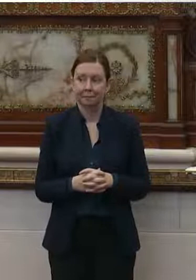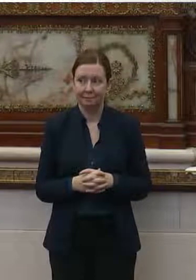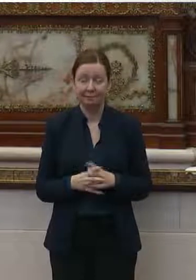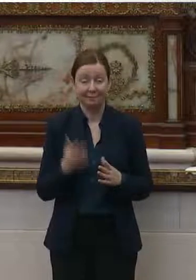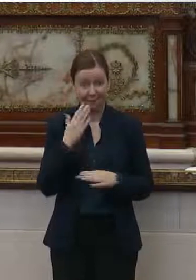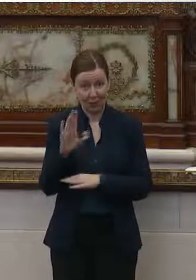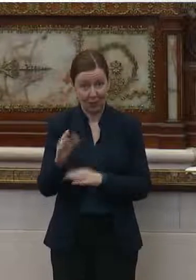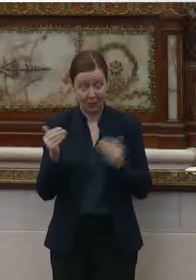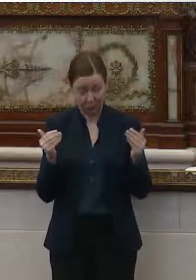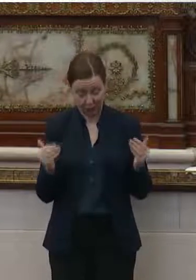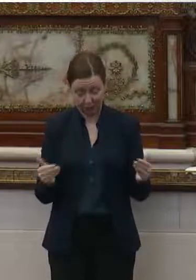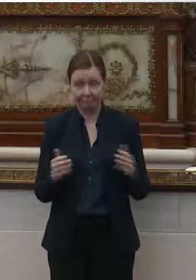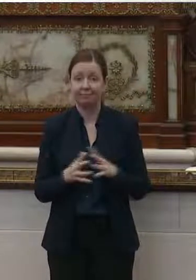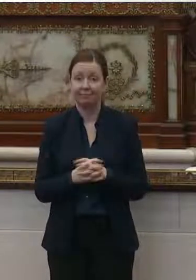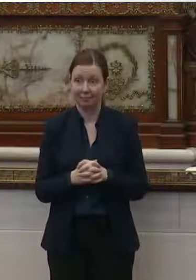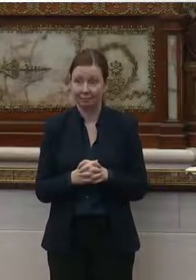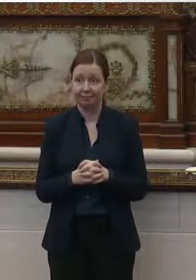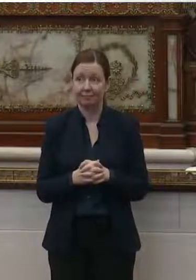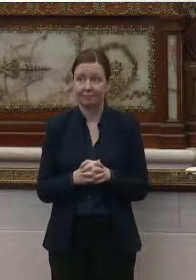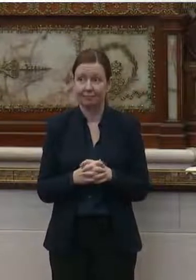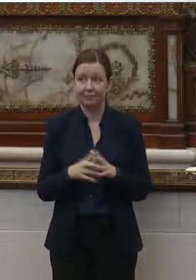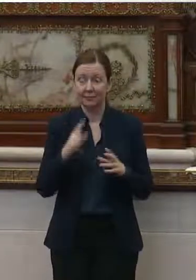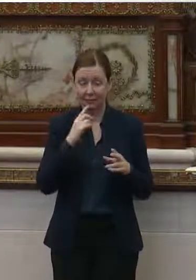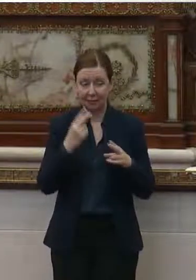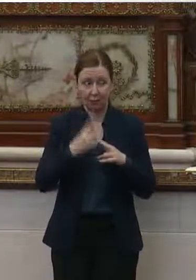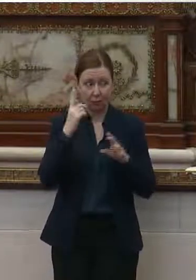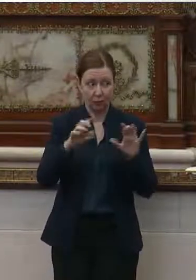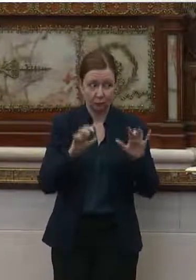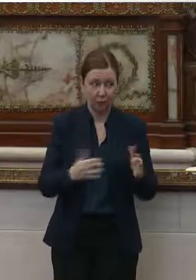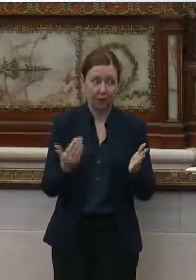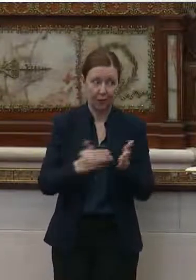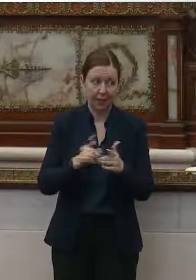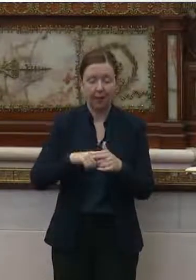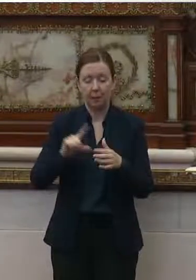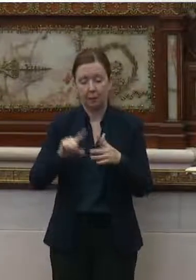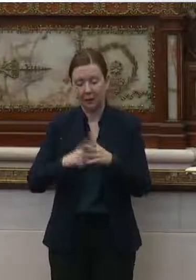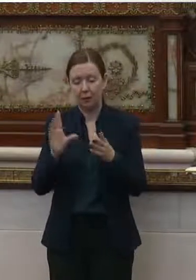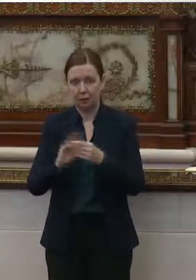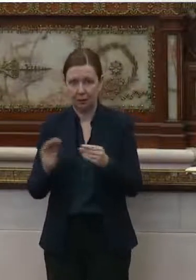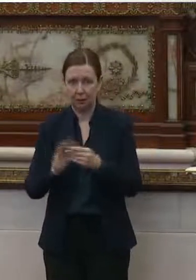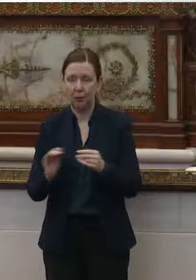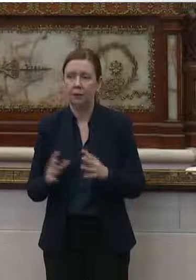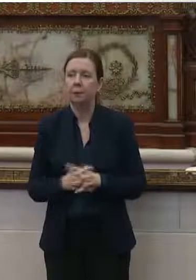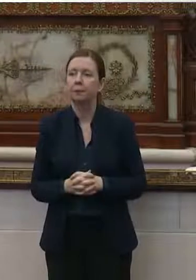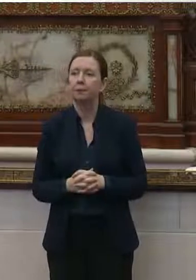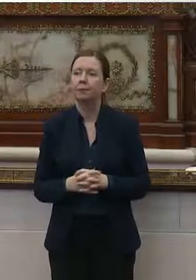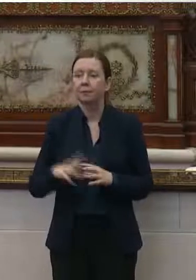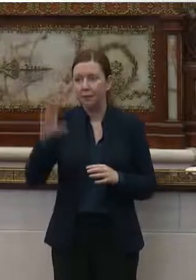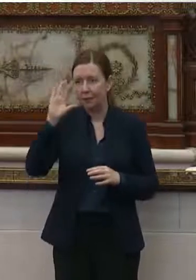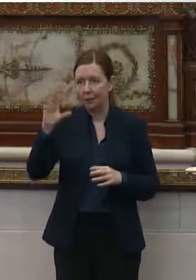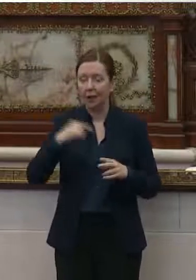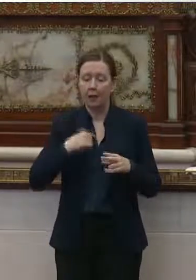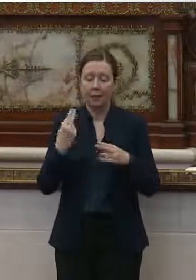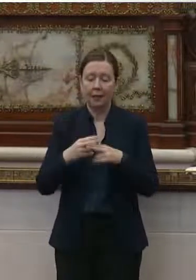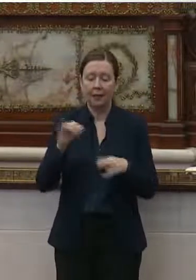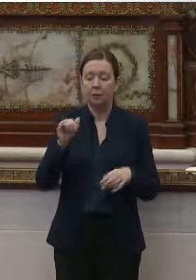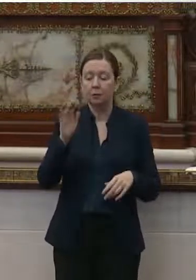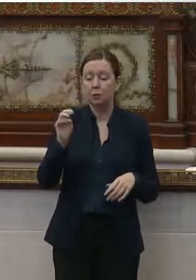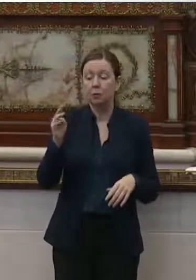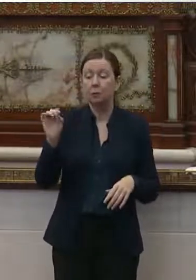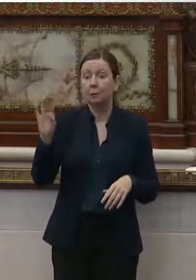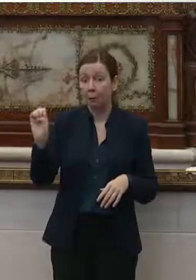Good afternoon, Julie Moore. Please state your name for the record again and begin your testimony. Hi, my name is Julie Moore.